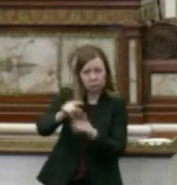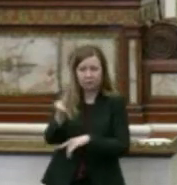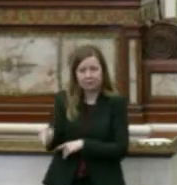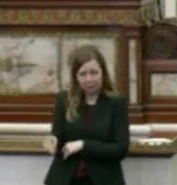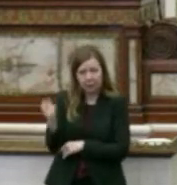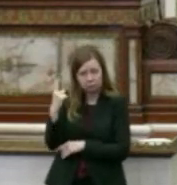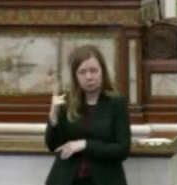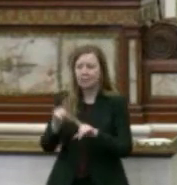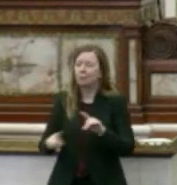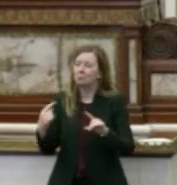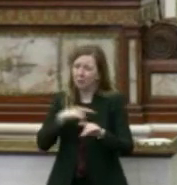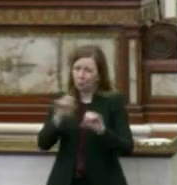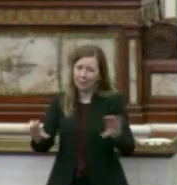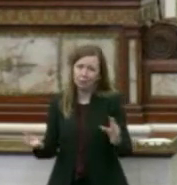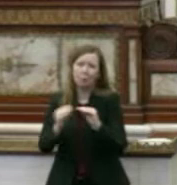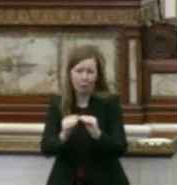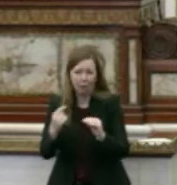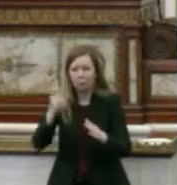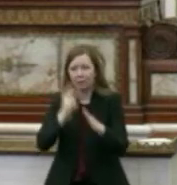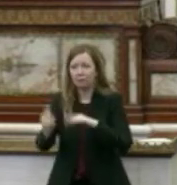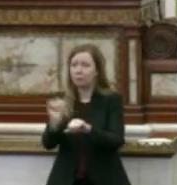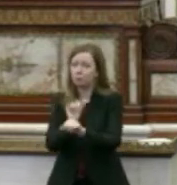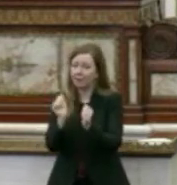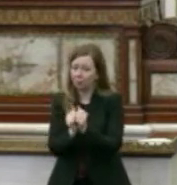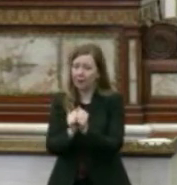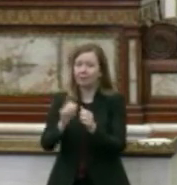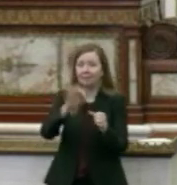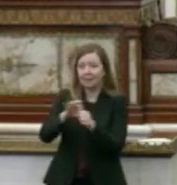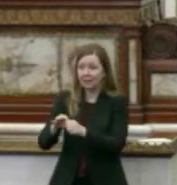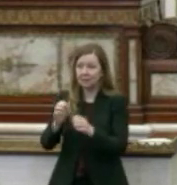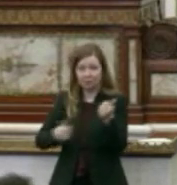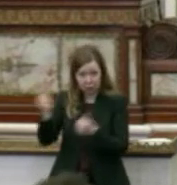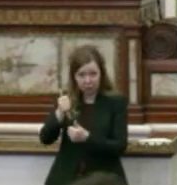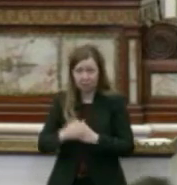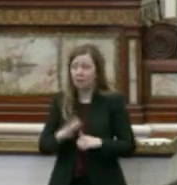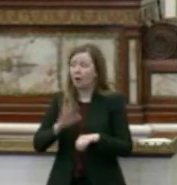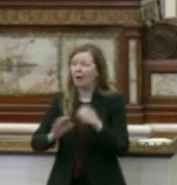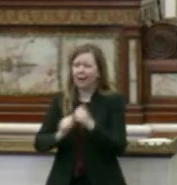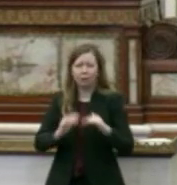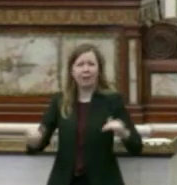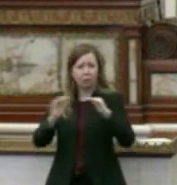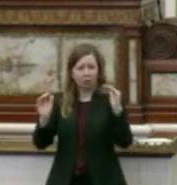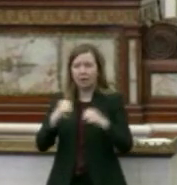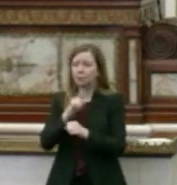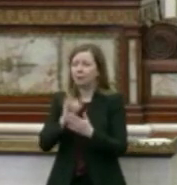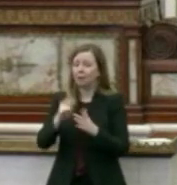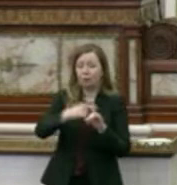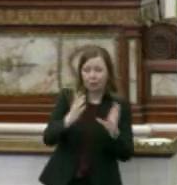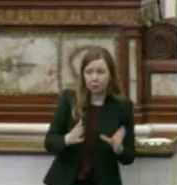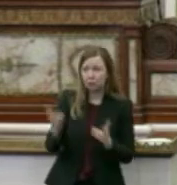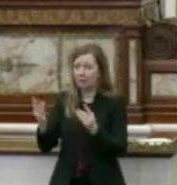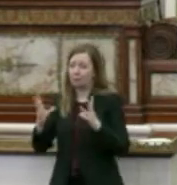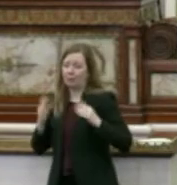am aware that more can be done to help everyone. We look forward to working with the elected officials on every level and to make sure that the renters and property